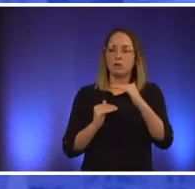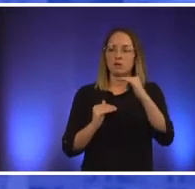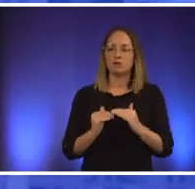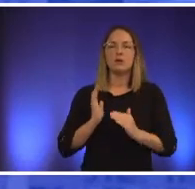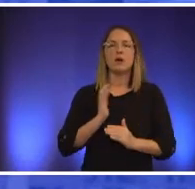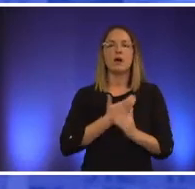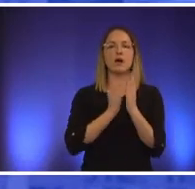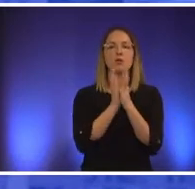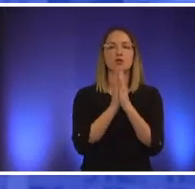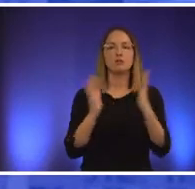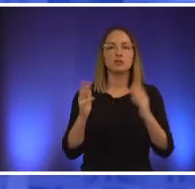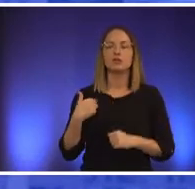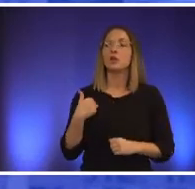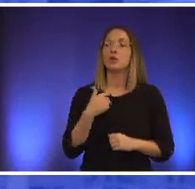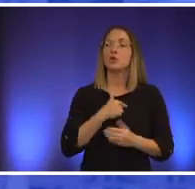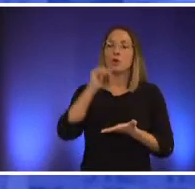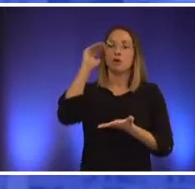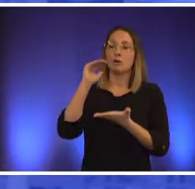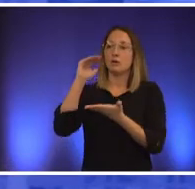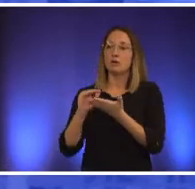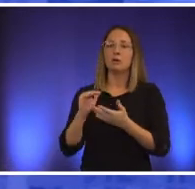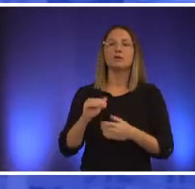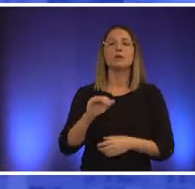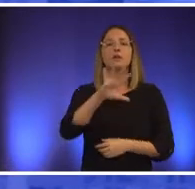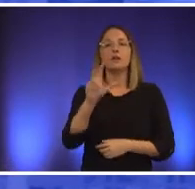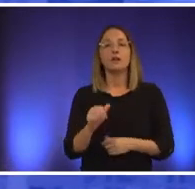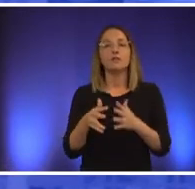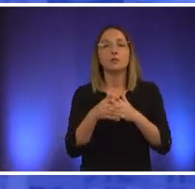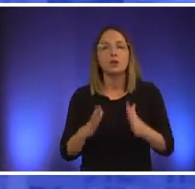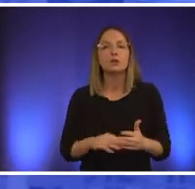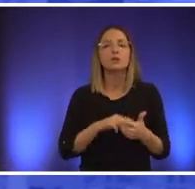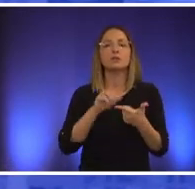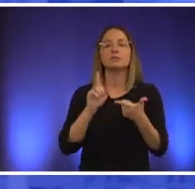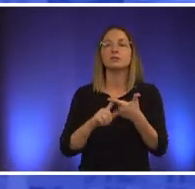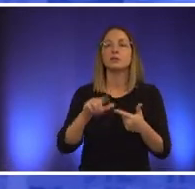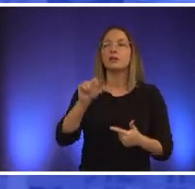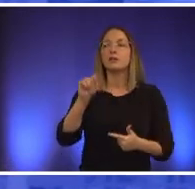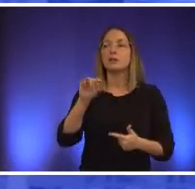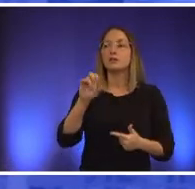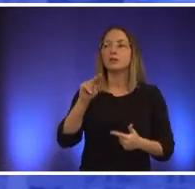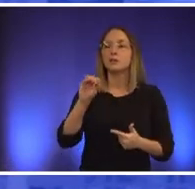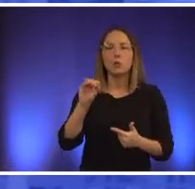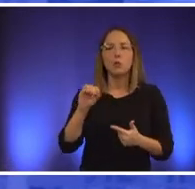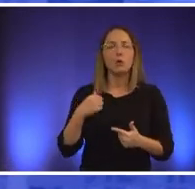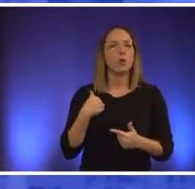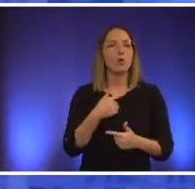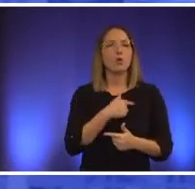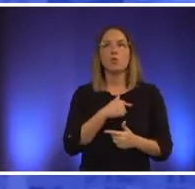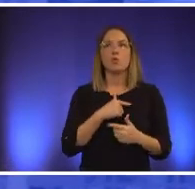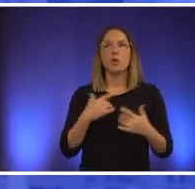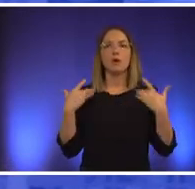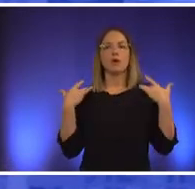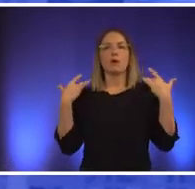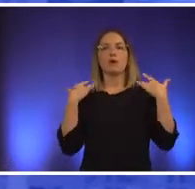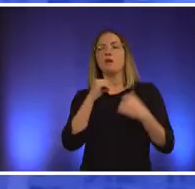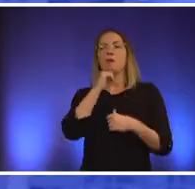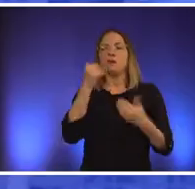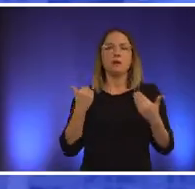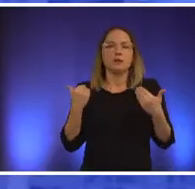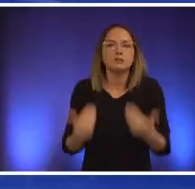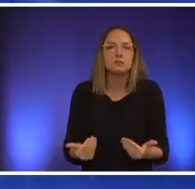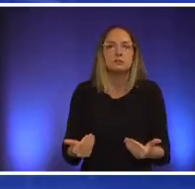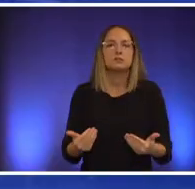our percentage of african americans and latinos and it's because we don't do bold creative and visionary things and i have those plans and i'm eager to get started